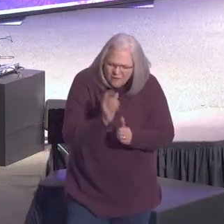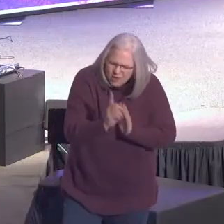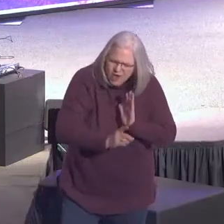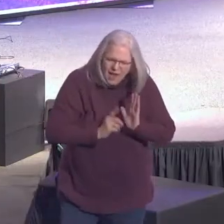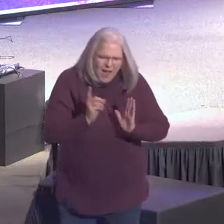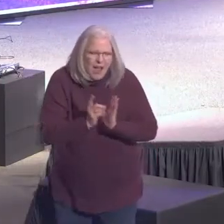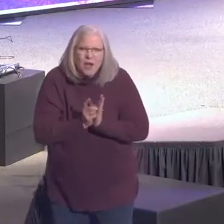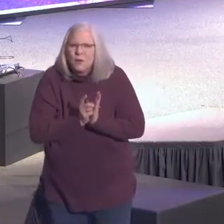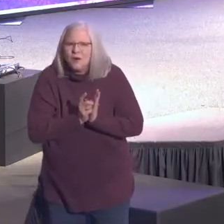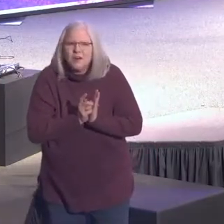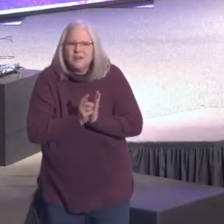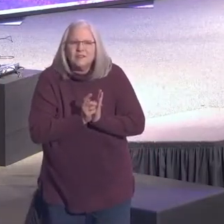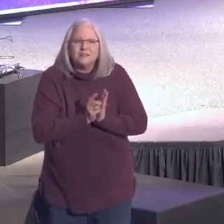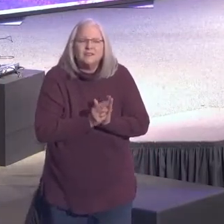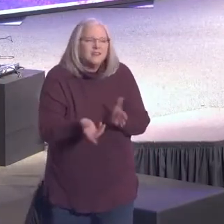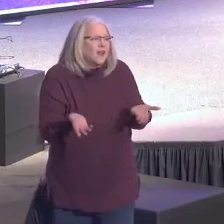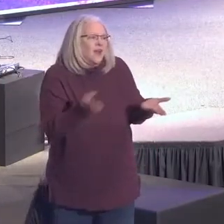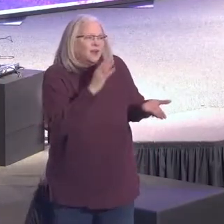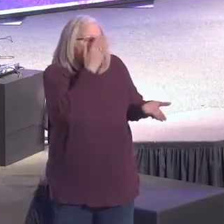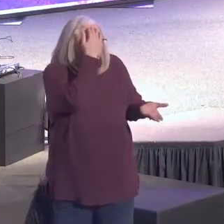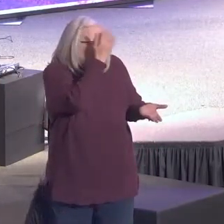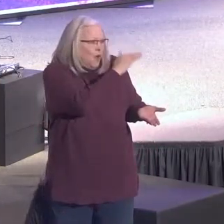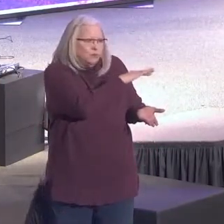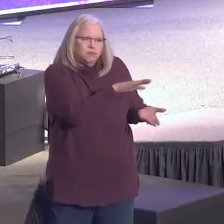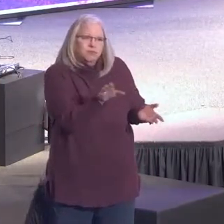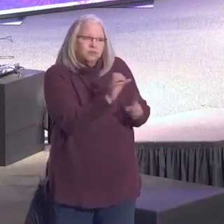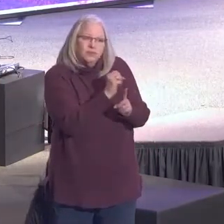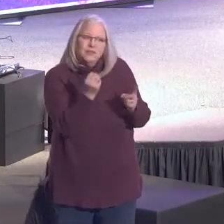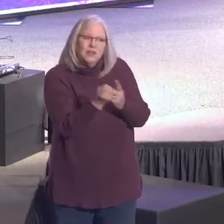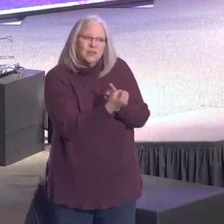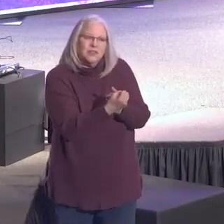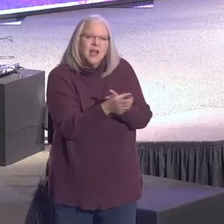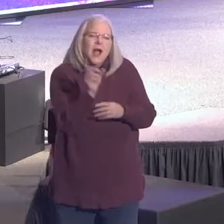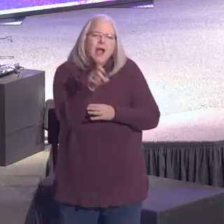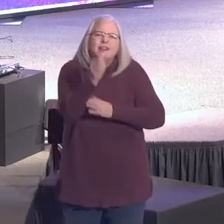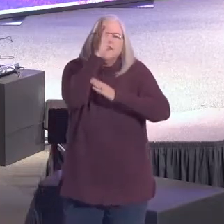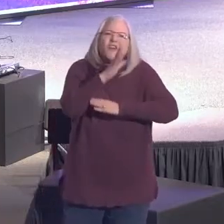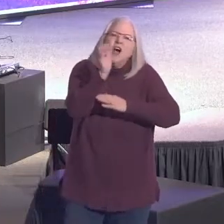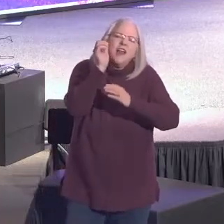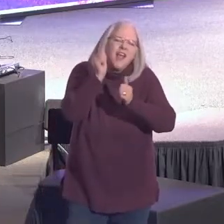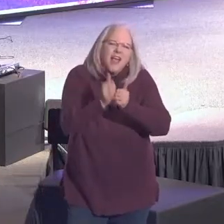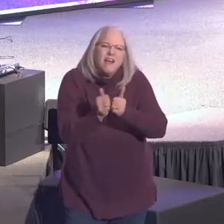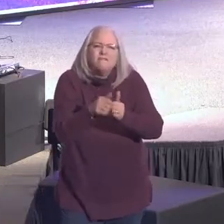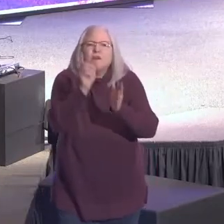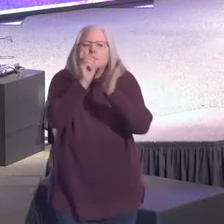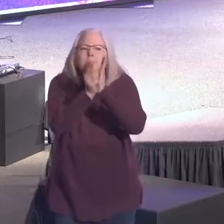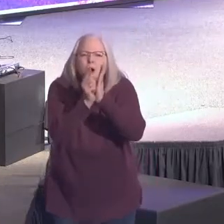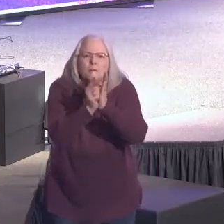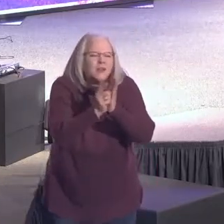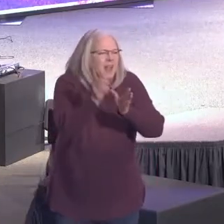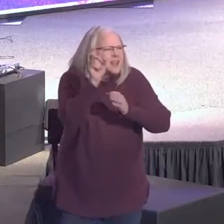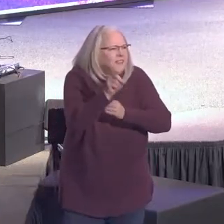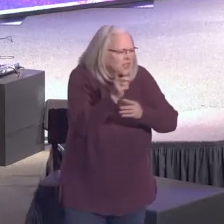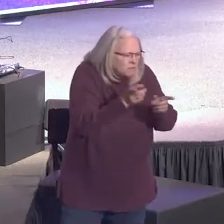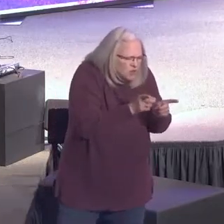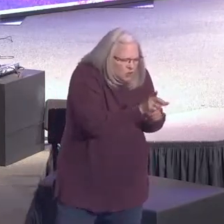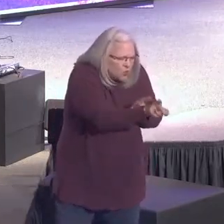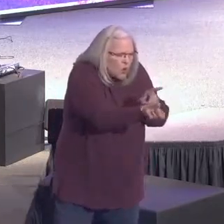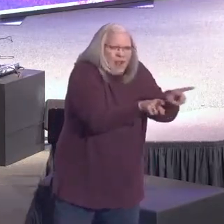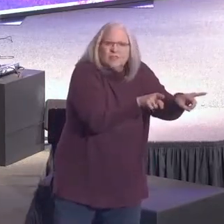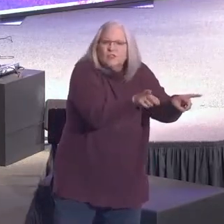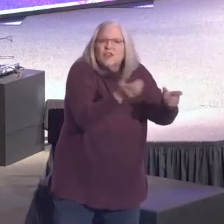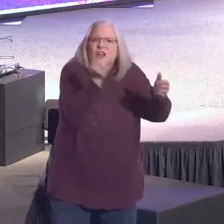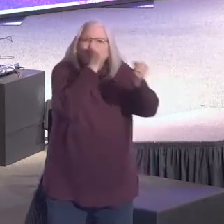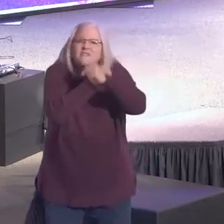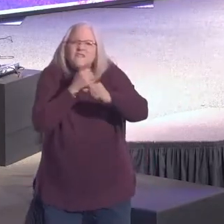about you. I don't know about what your situation is. I need God every moment of my life. I need God to give me direction. I need God to help me fight the